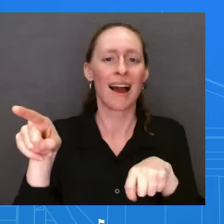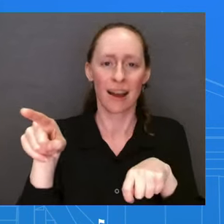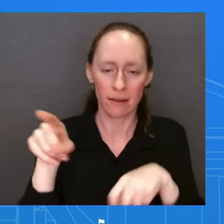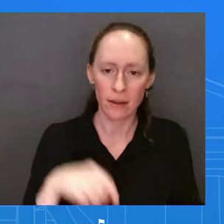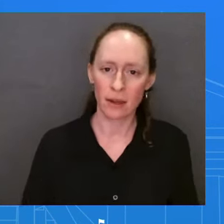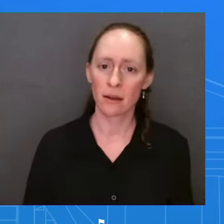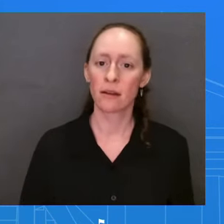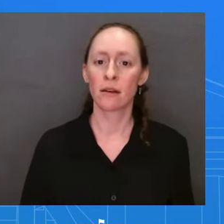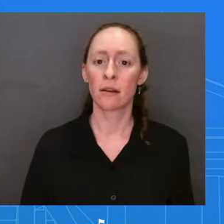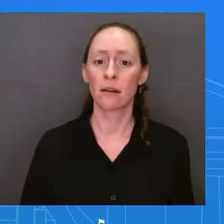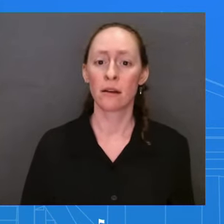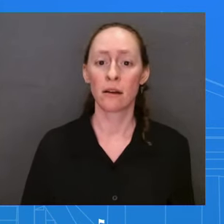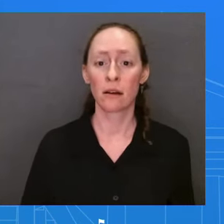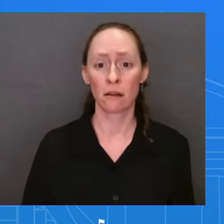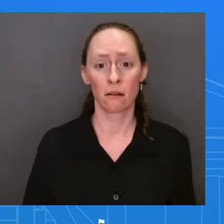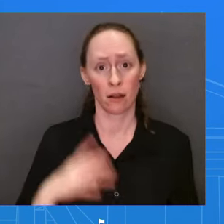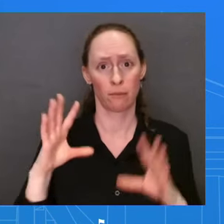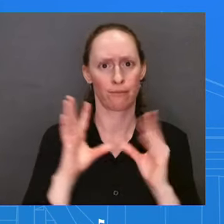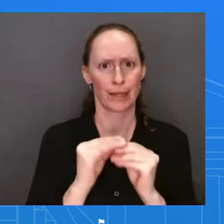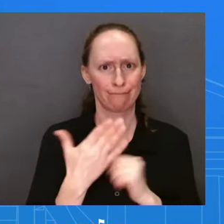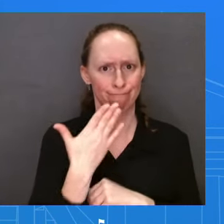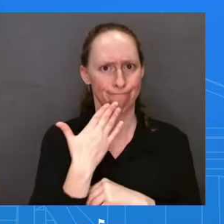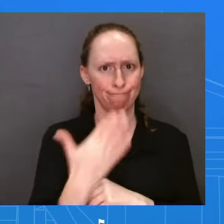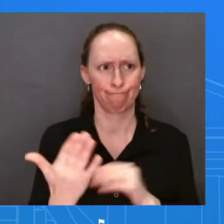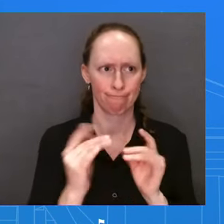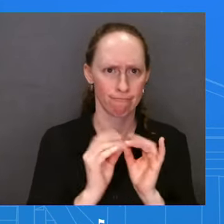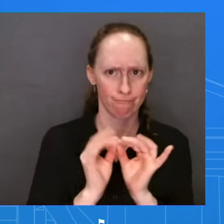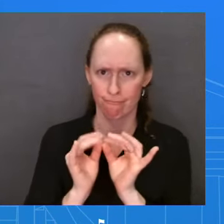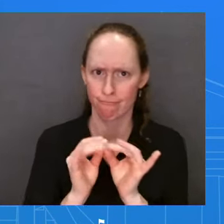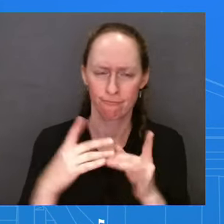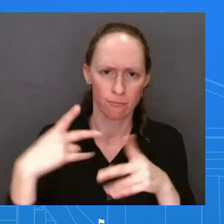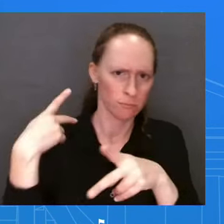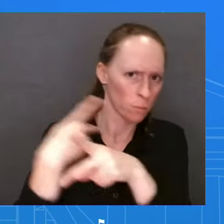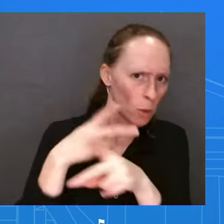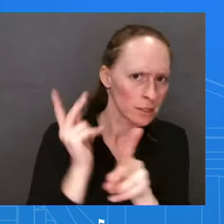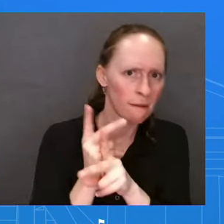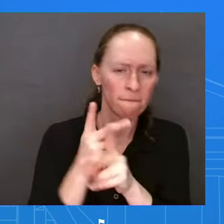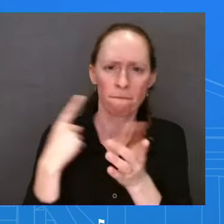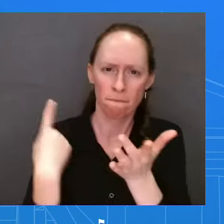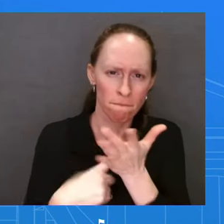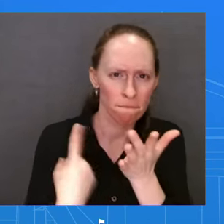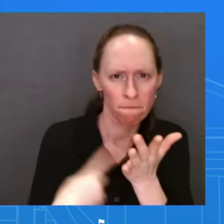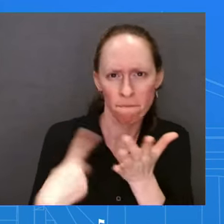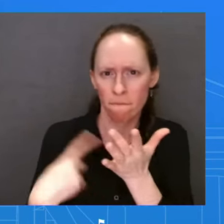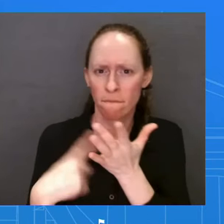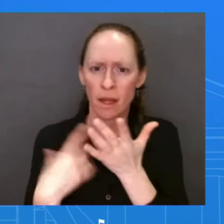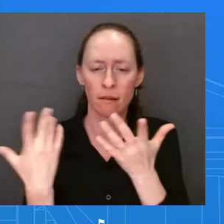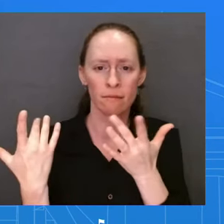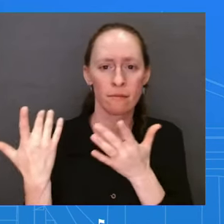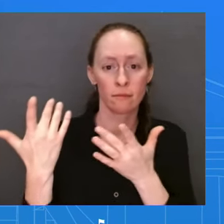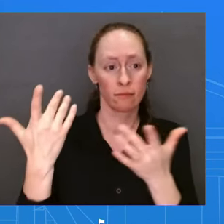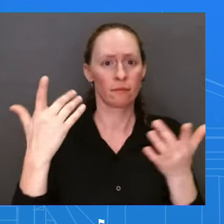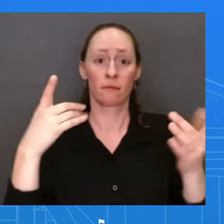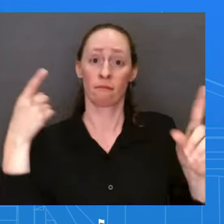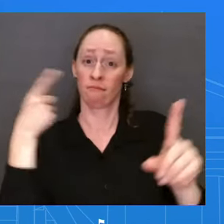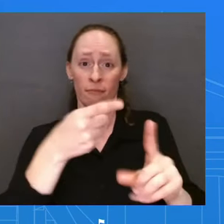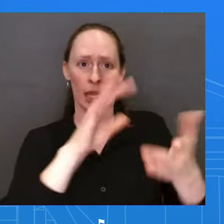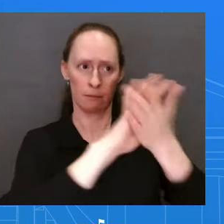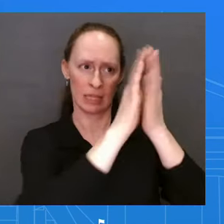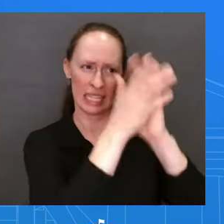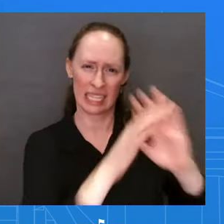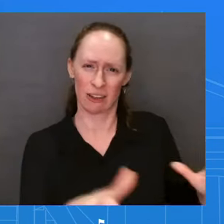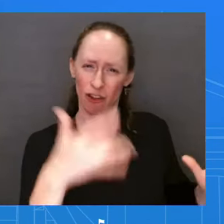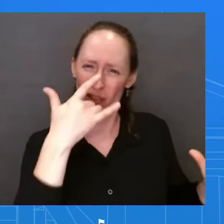you know, that about what principles for peace could look look like and how we could achieve a just and durable peace in Ukraine.